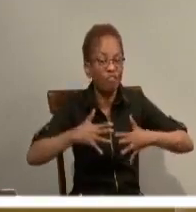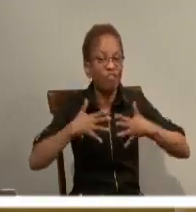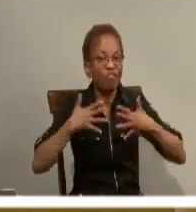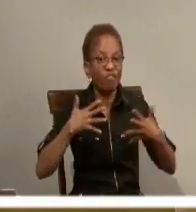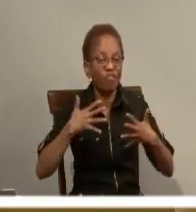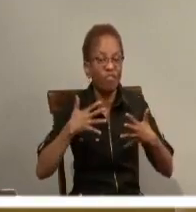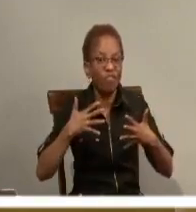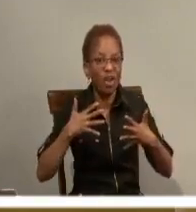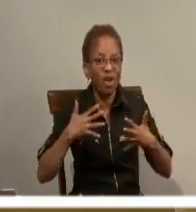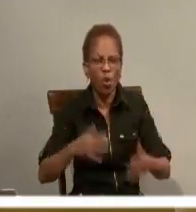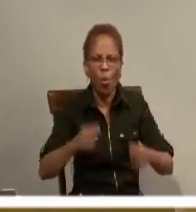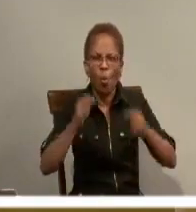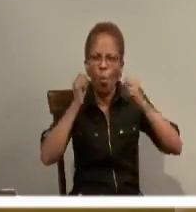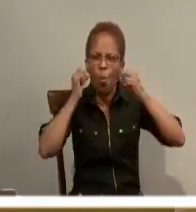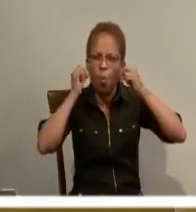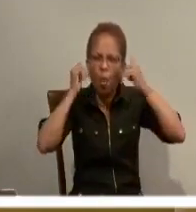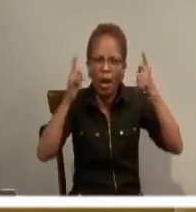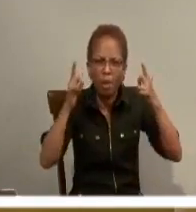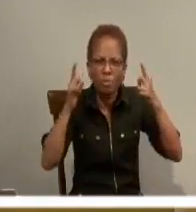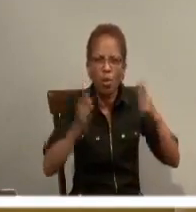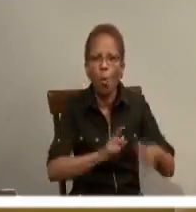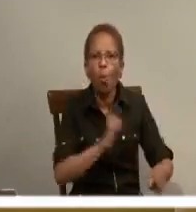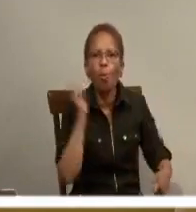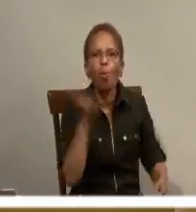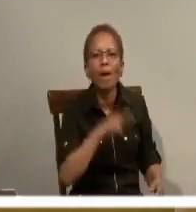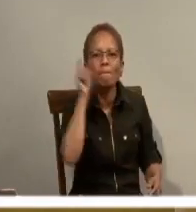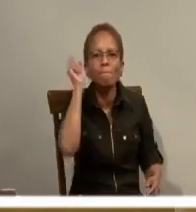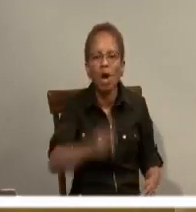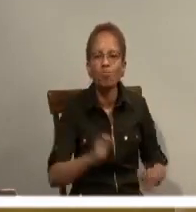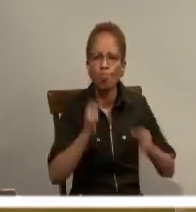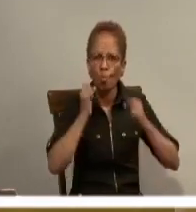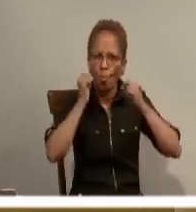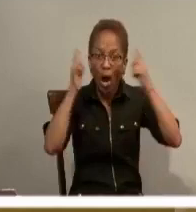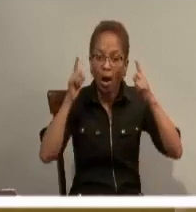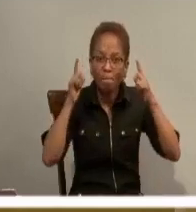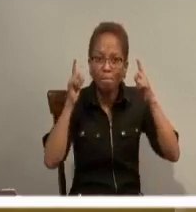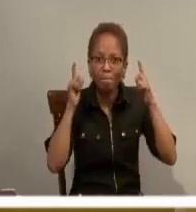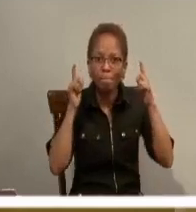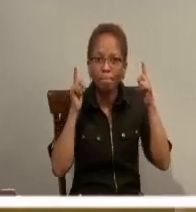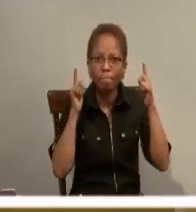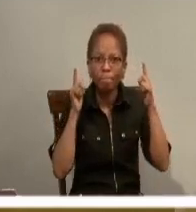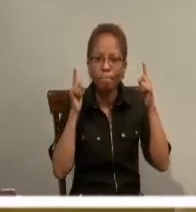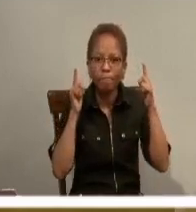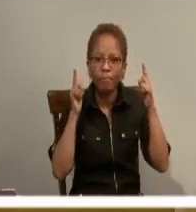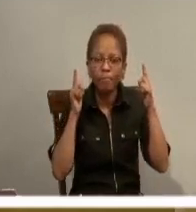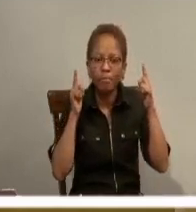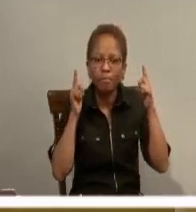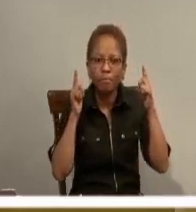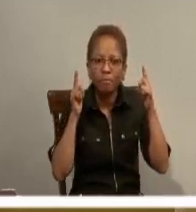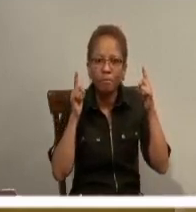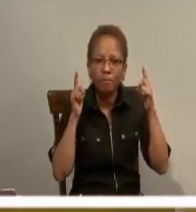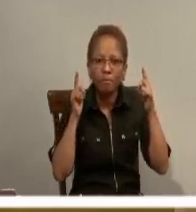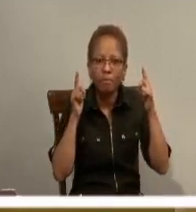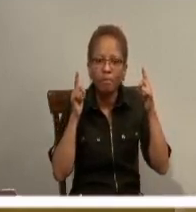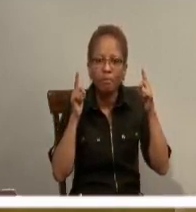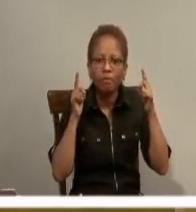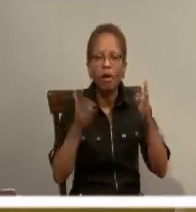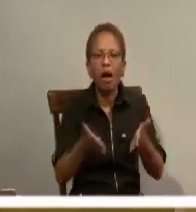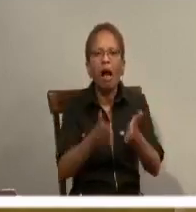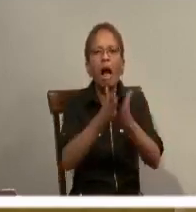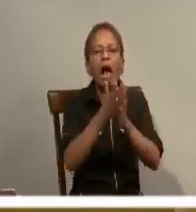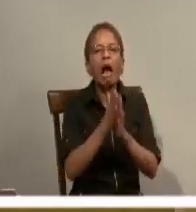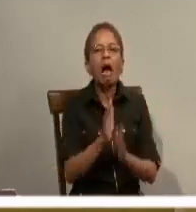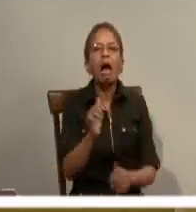it's a wake-up call for every single one of us to ask ourselves. Because when we